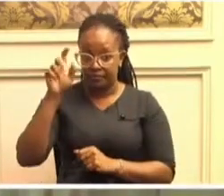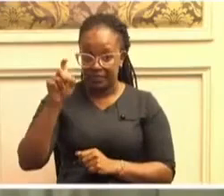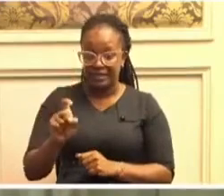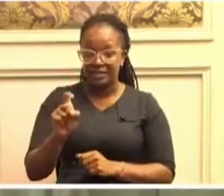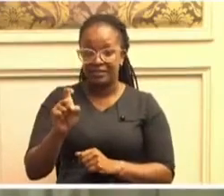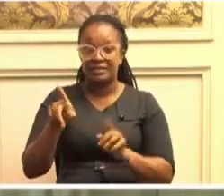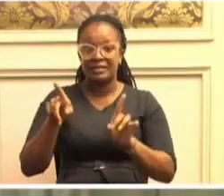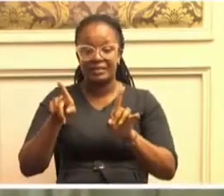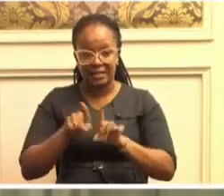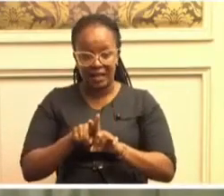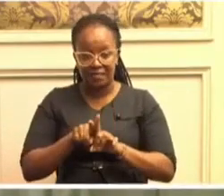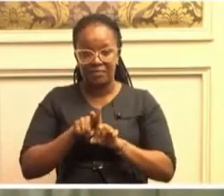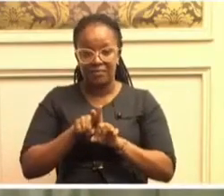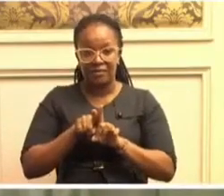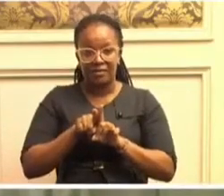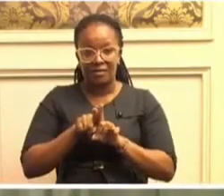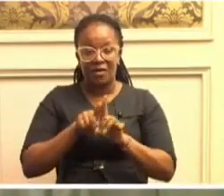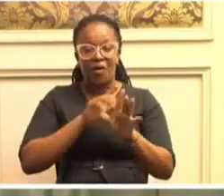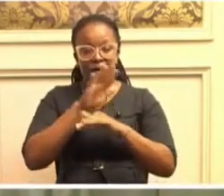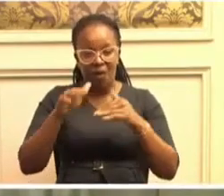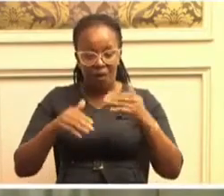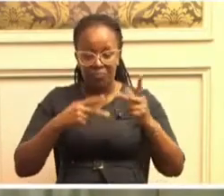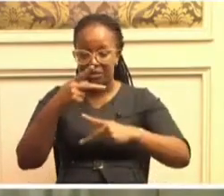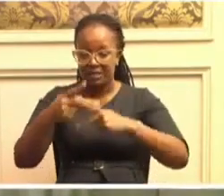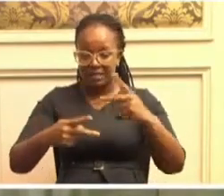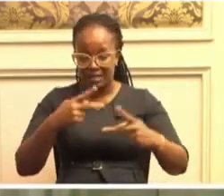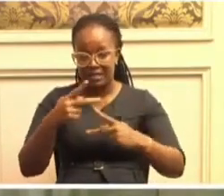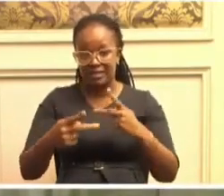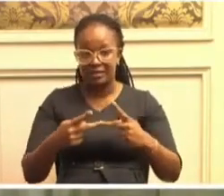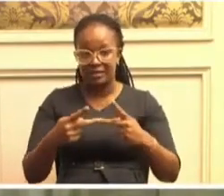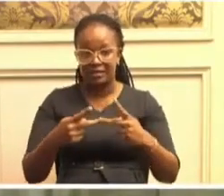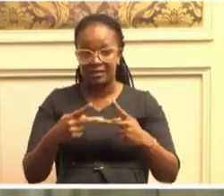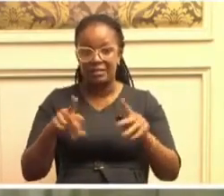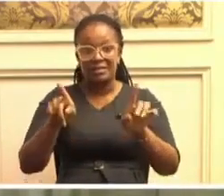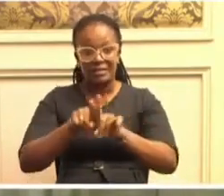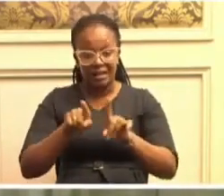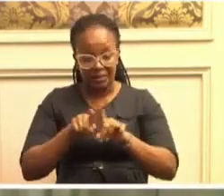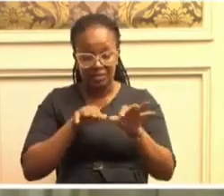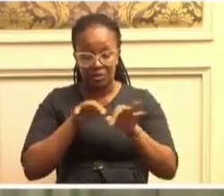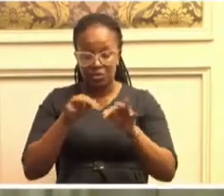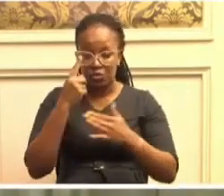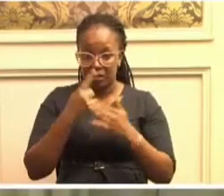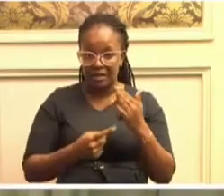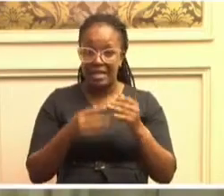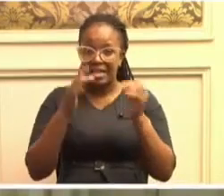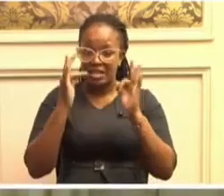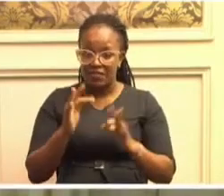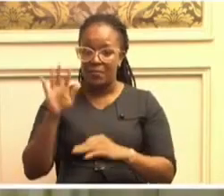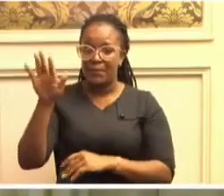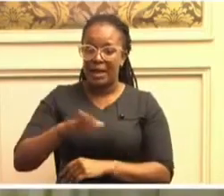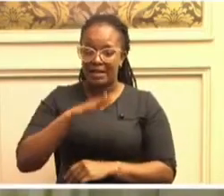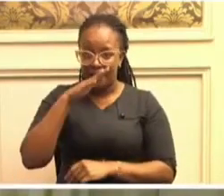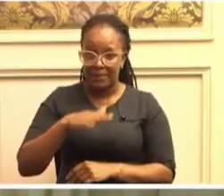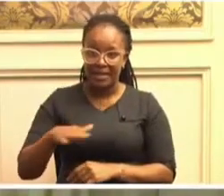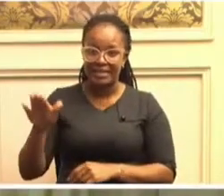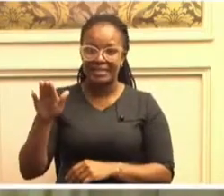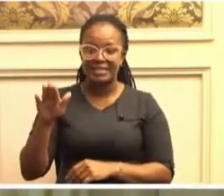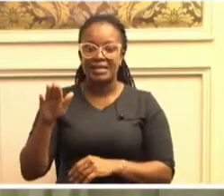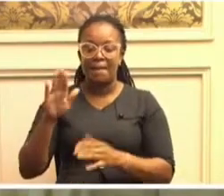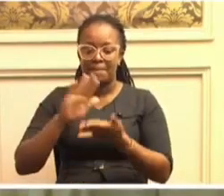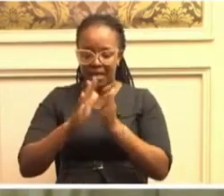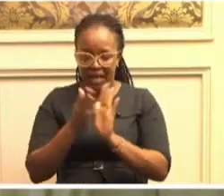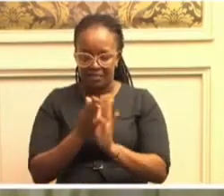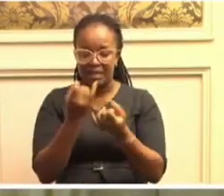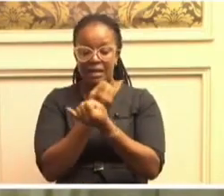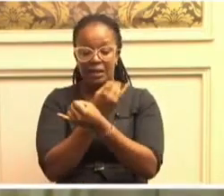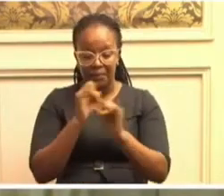government. And he poses this. Unless parliament is in fact independent